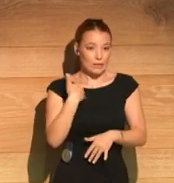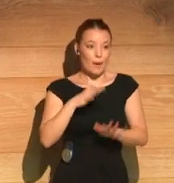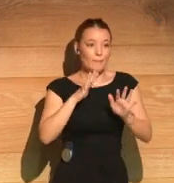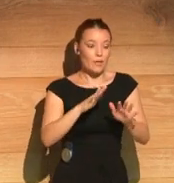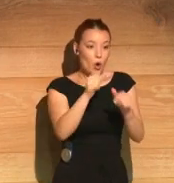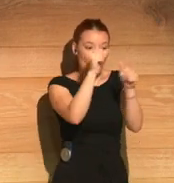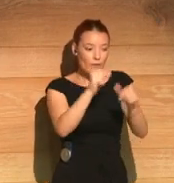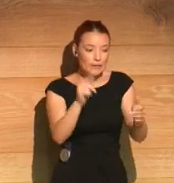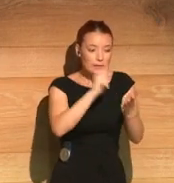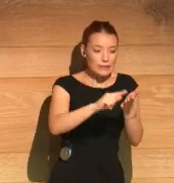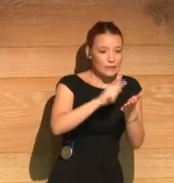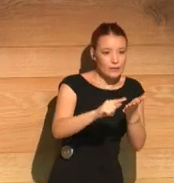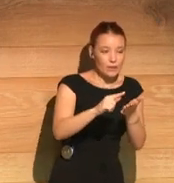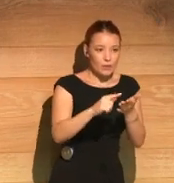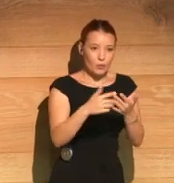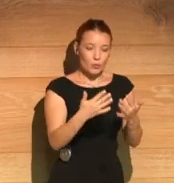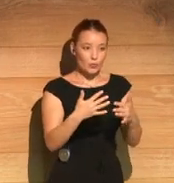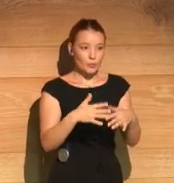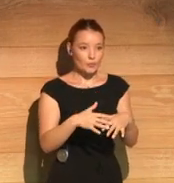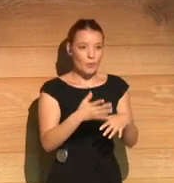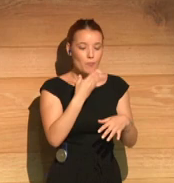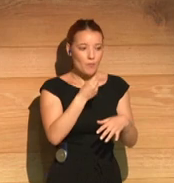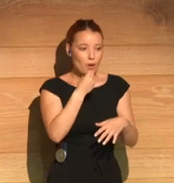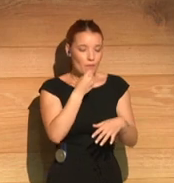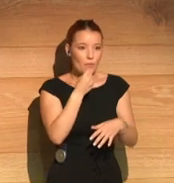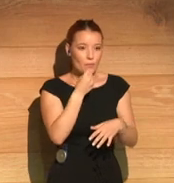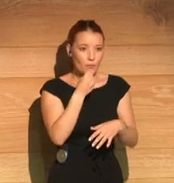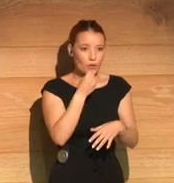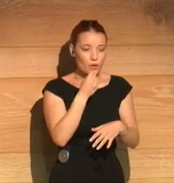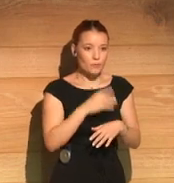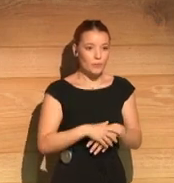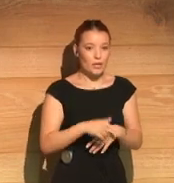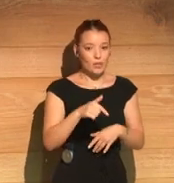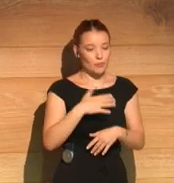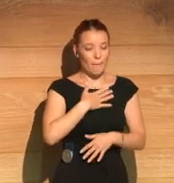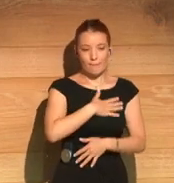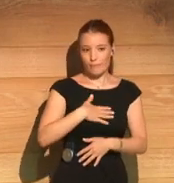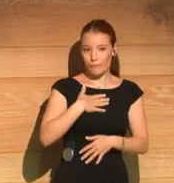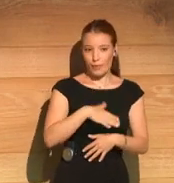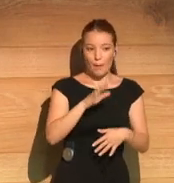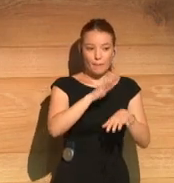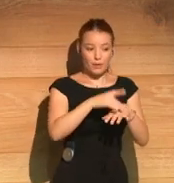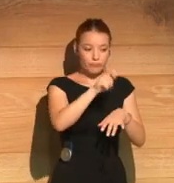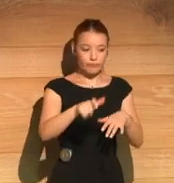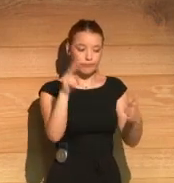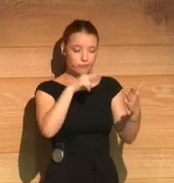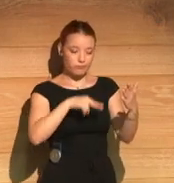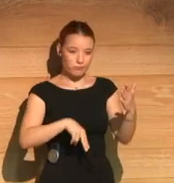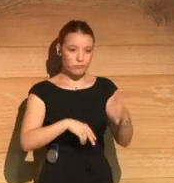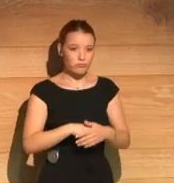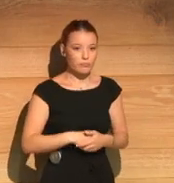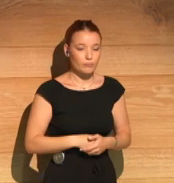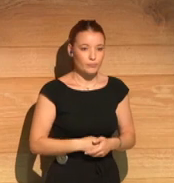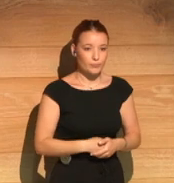Now, Boyne has a wonderful way of telling stories, and it's a great pleasure for readers to